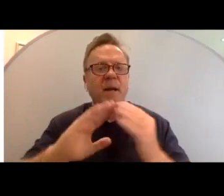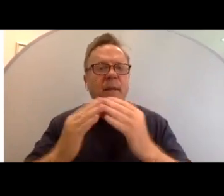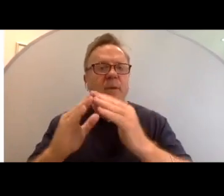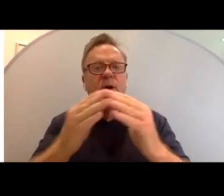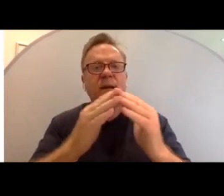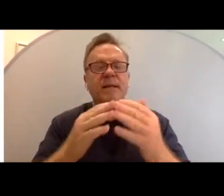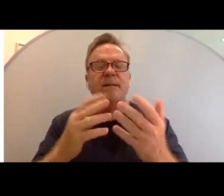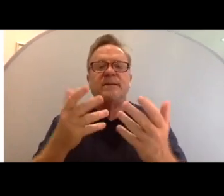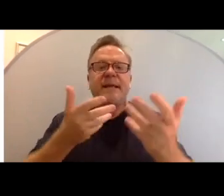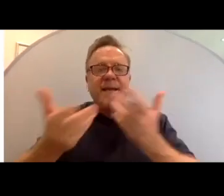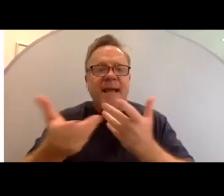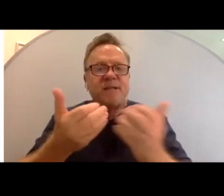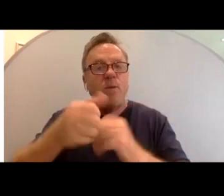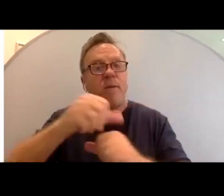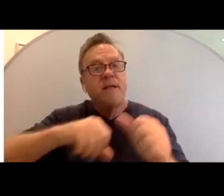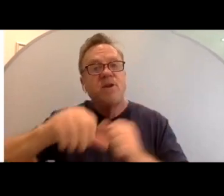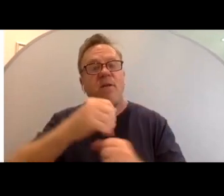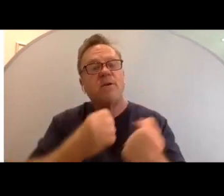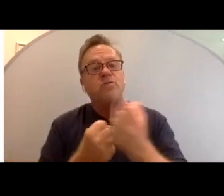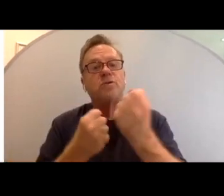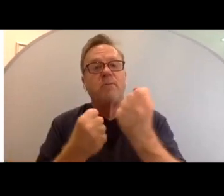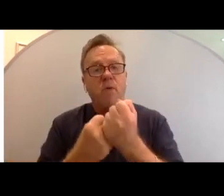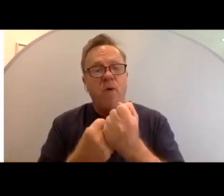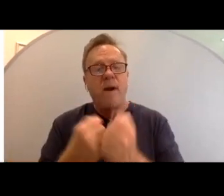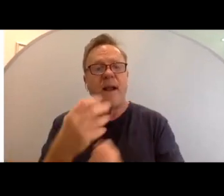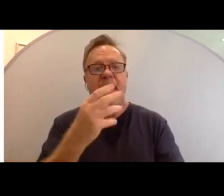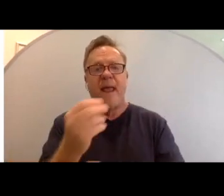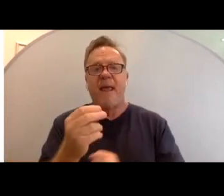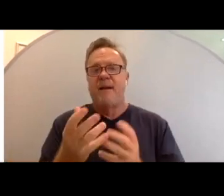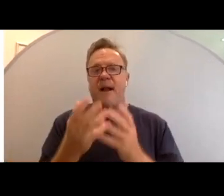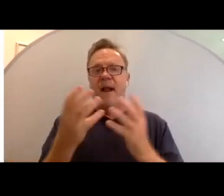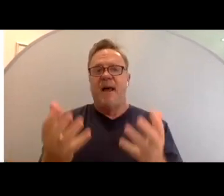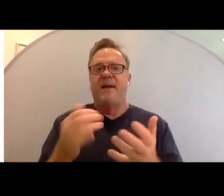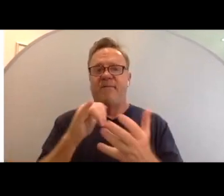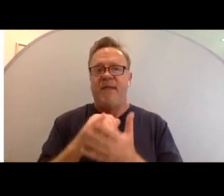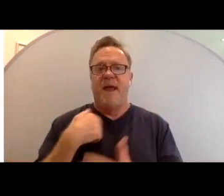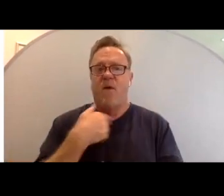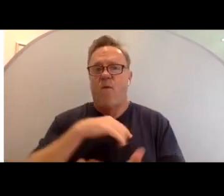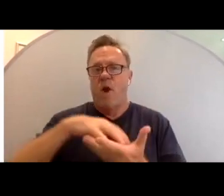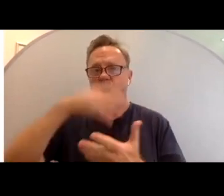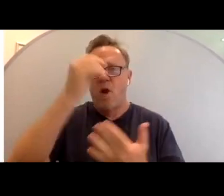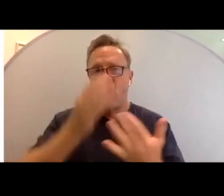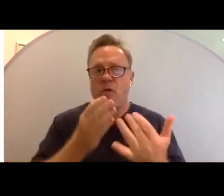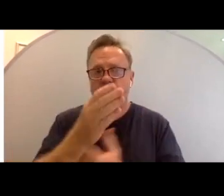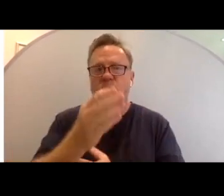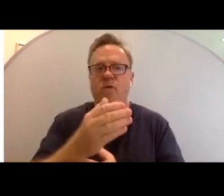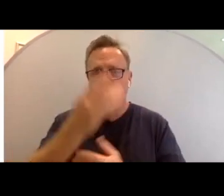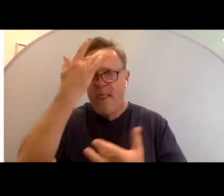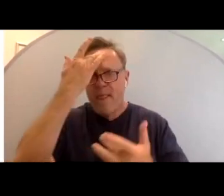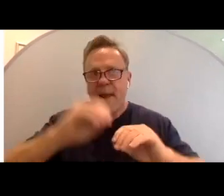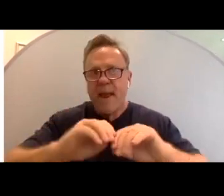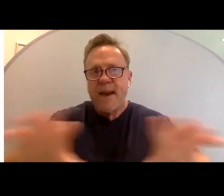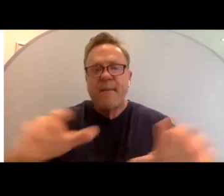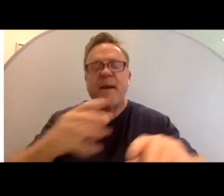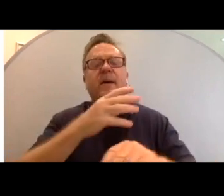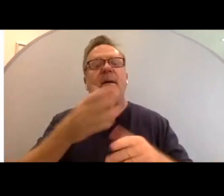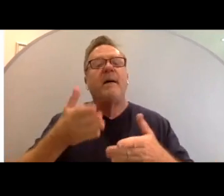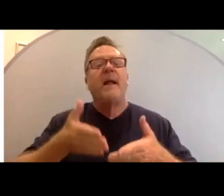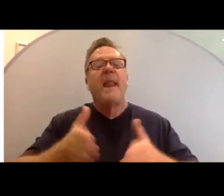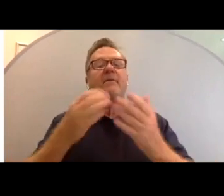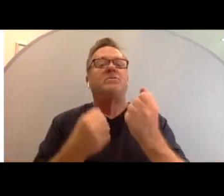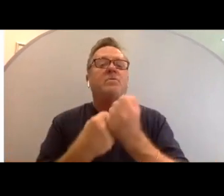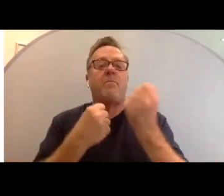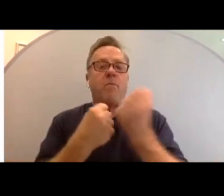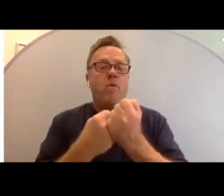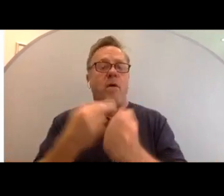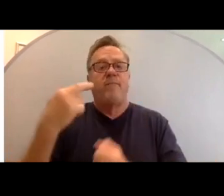engaging with one one another to support. And much of that we learned through the pandemic also allowed support of